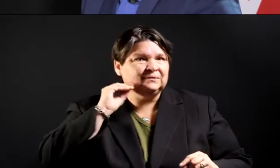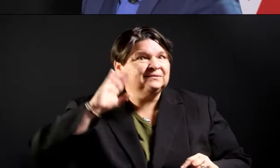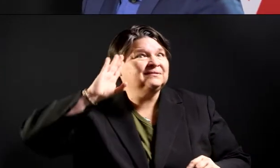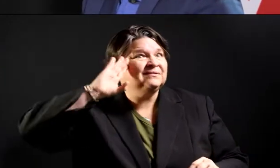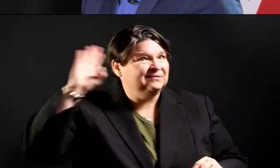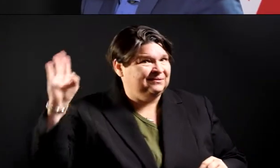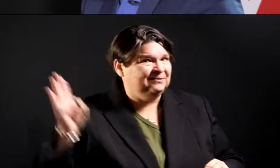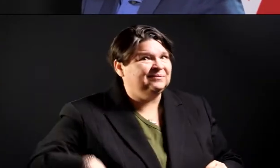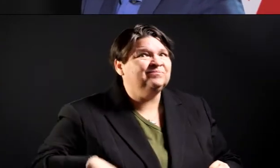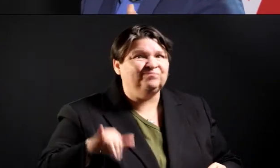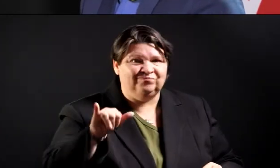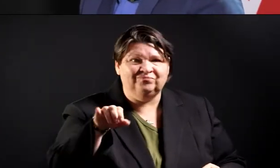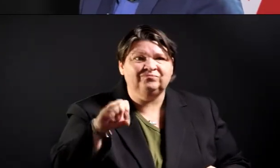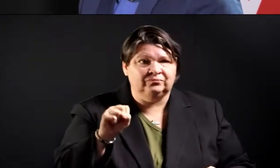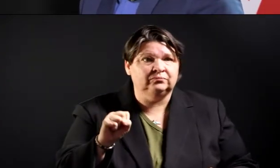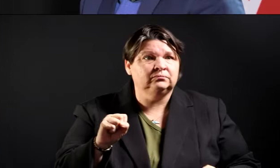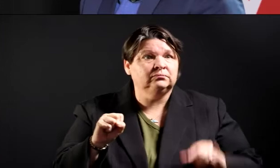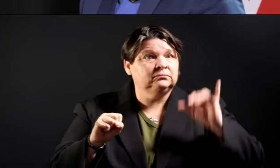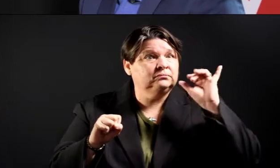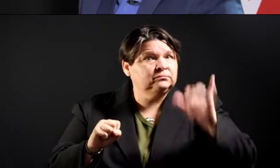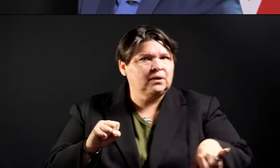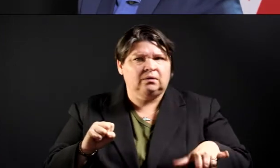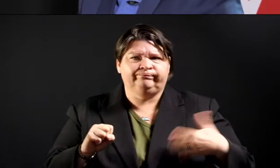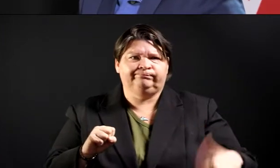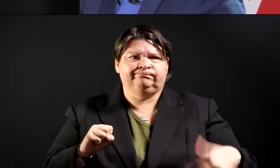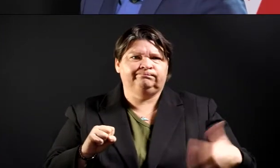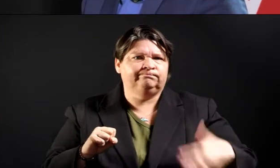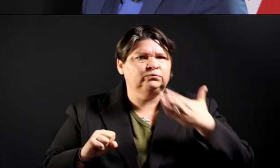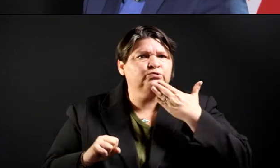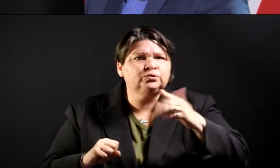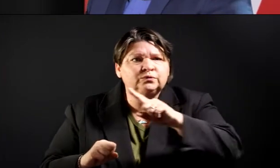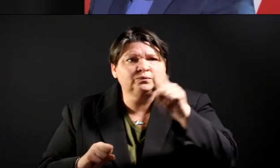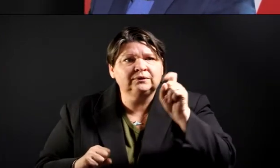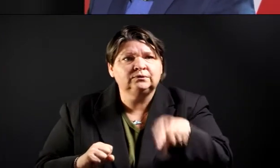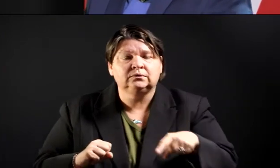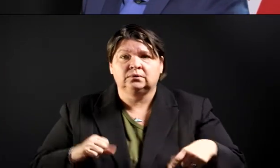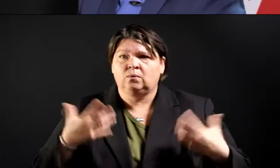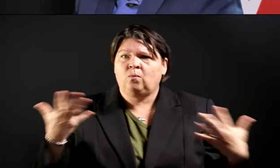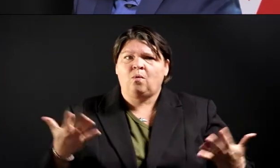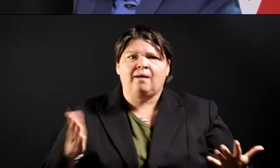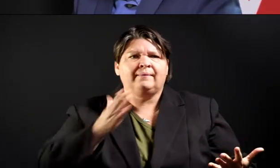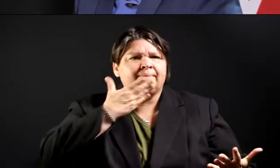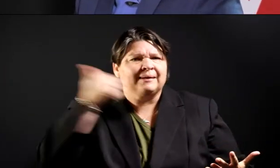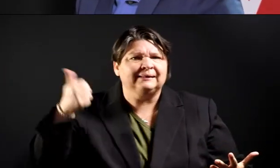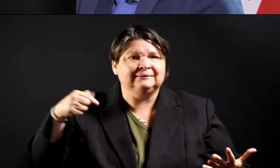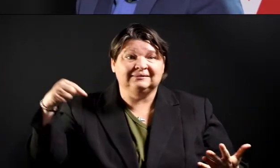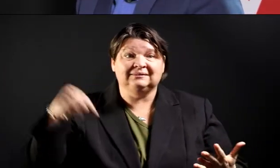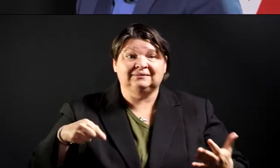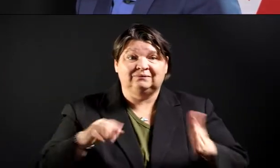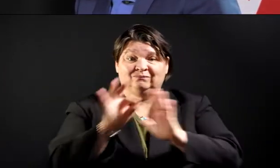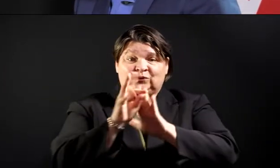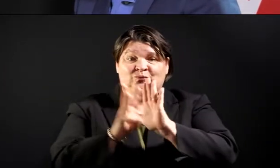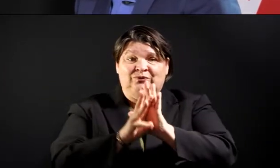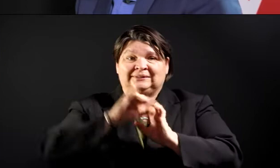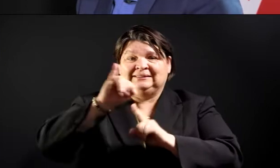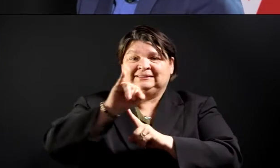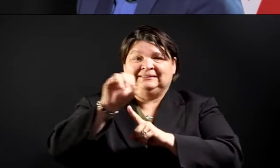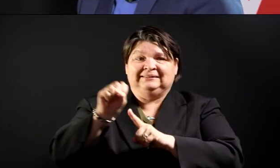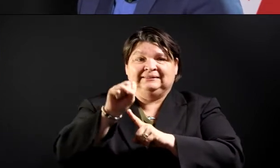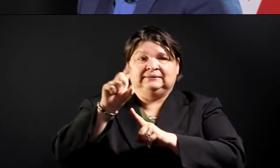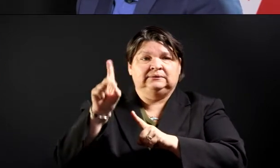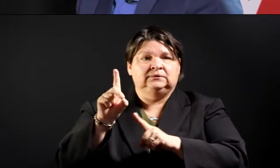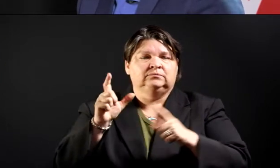good question here. How do we best approach this? Fort Worth ISD has the largest percentage of 80 families